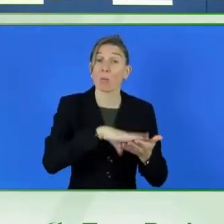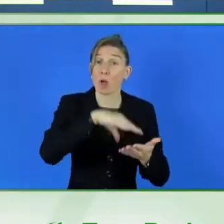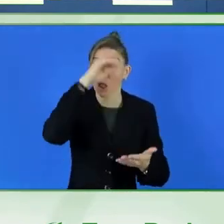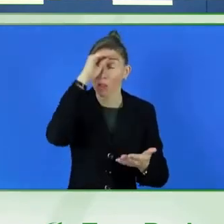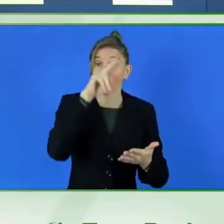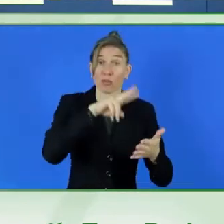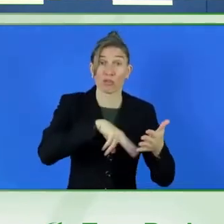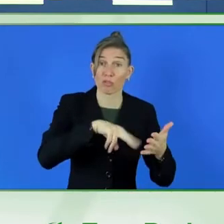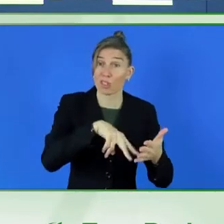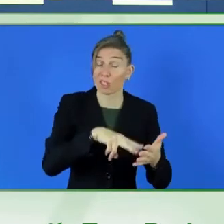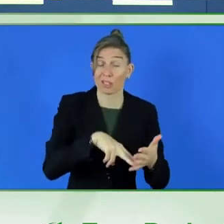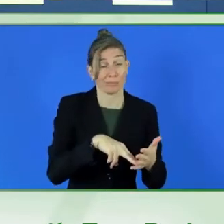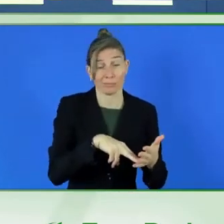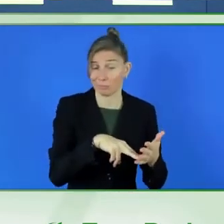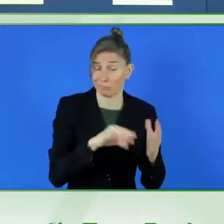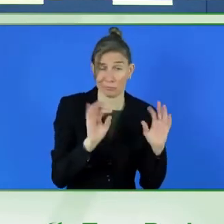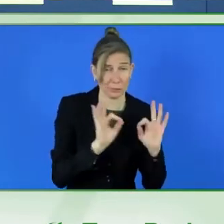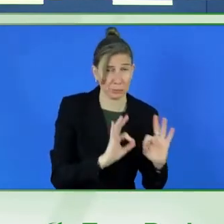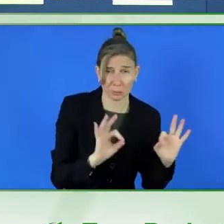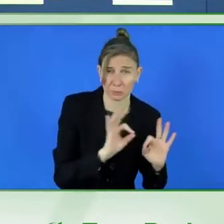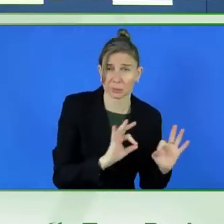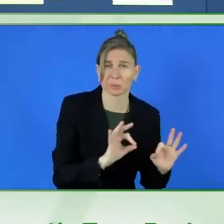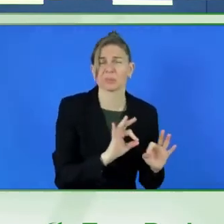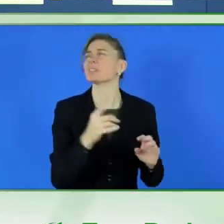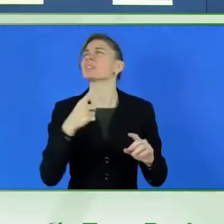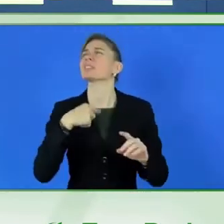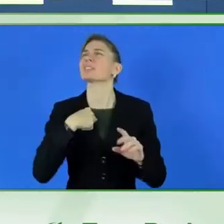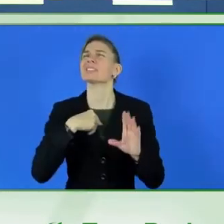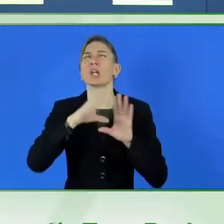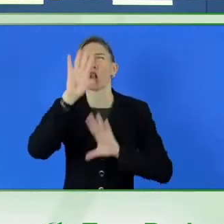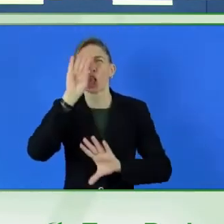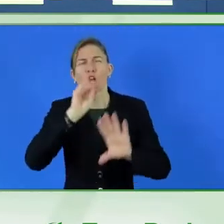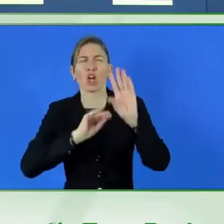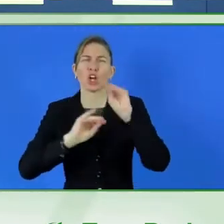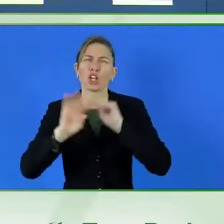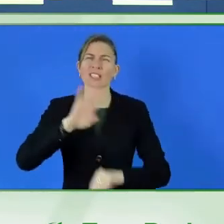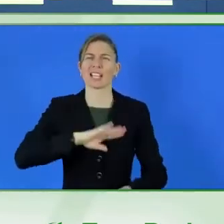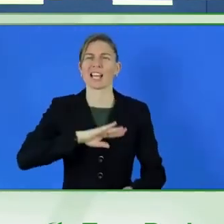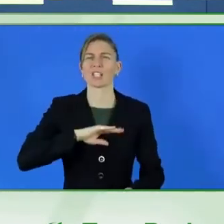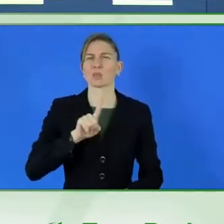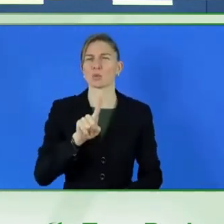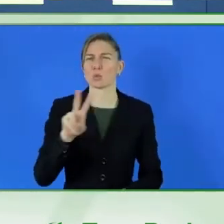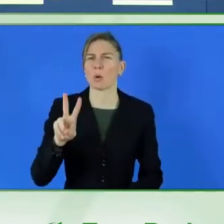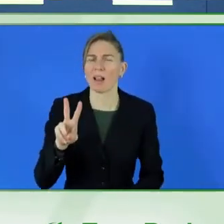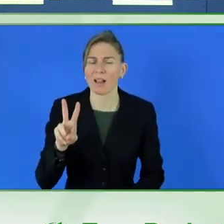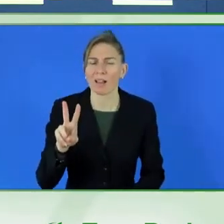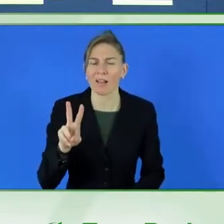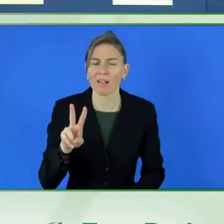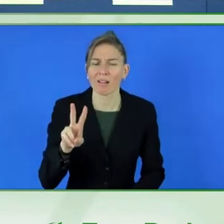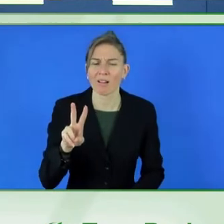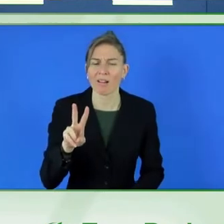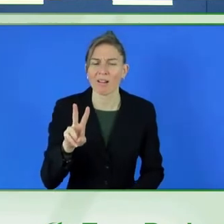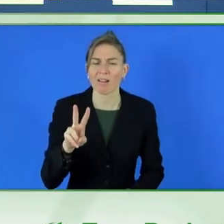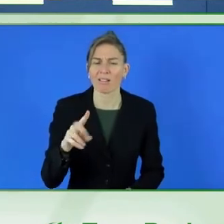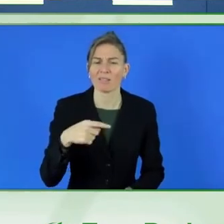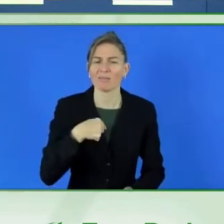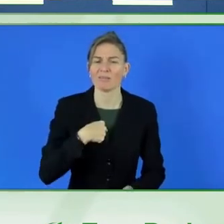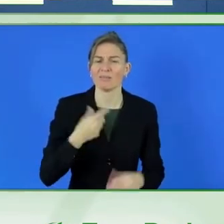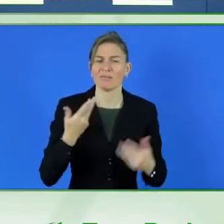learn or start to learn until I was 12. I stopped growing when I was 12. So I was already 5 foot 10.